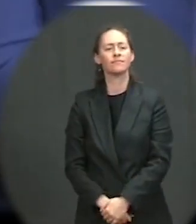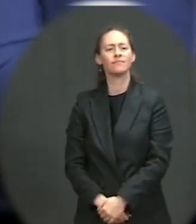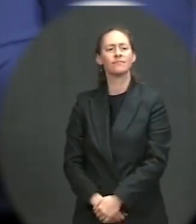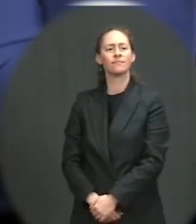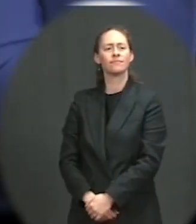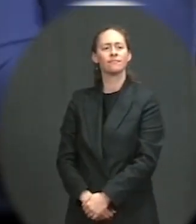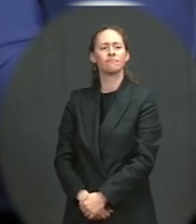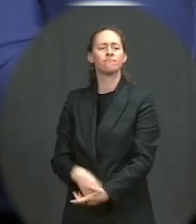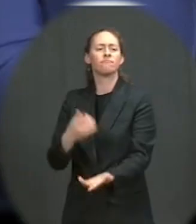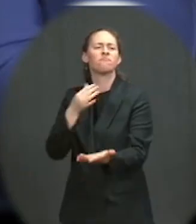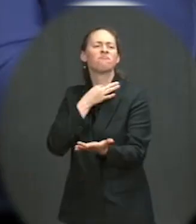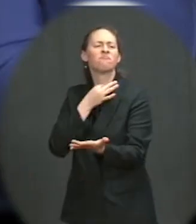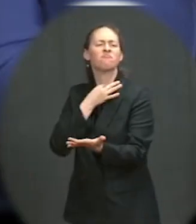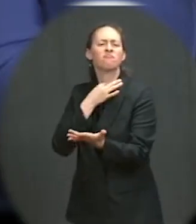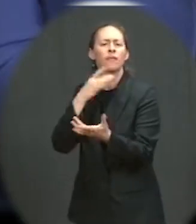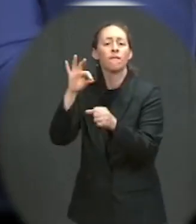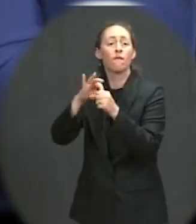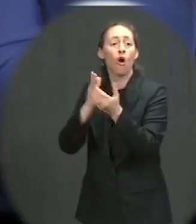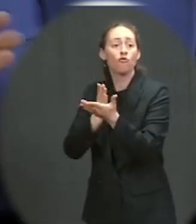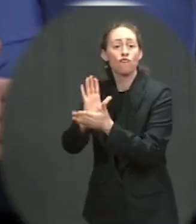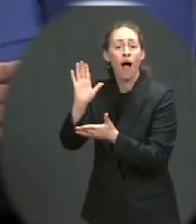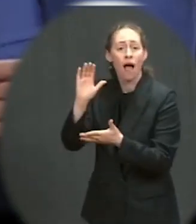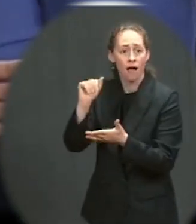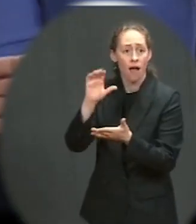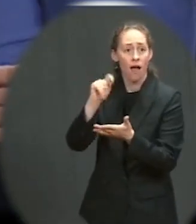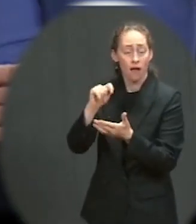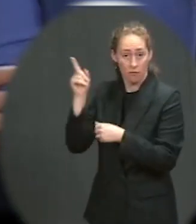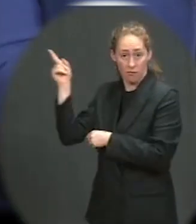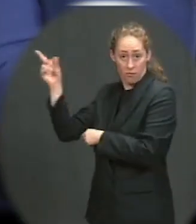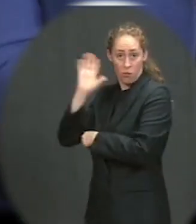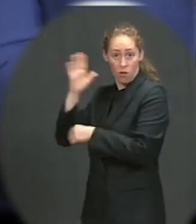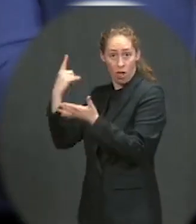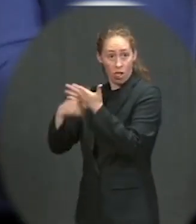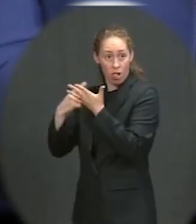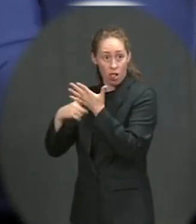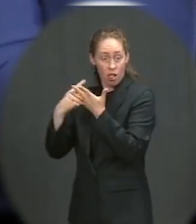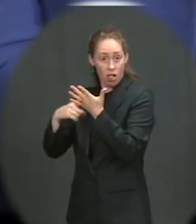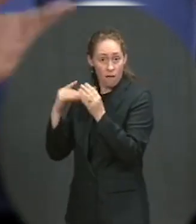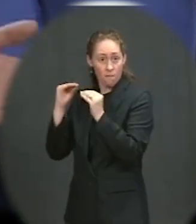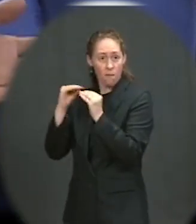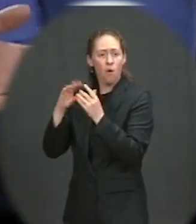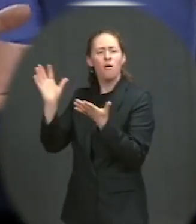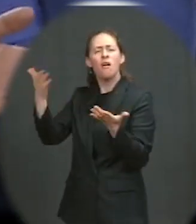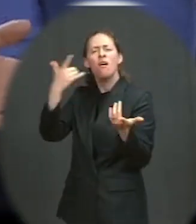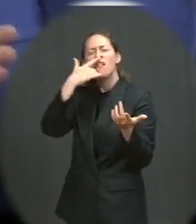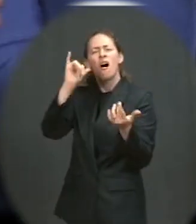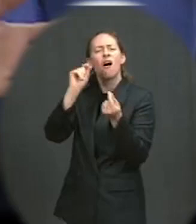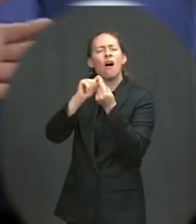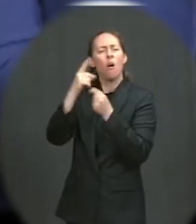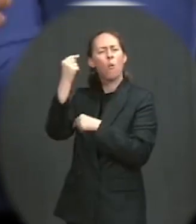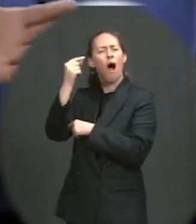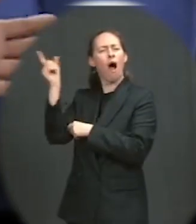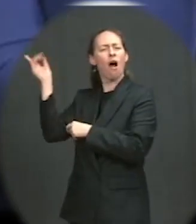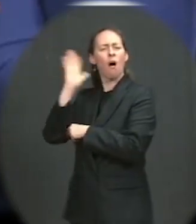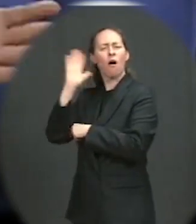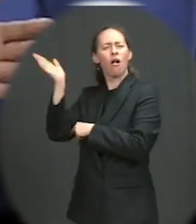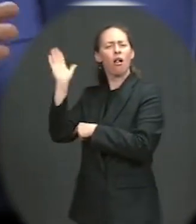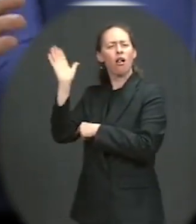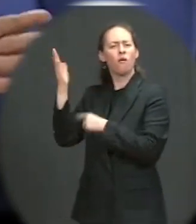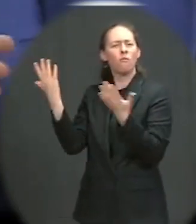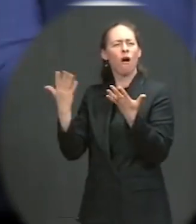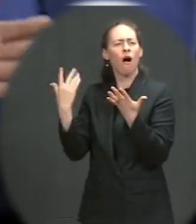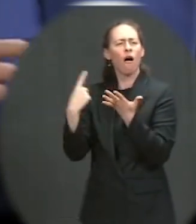he'll have more to say on this next week. Can you give us a sense of what we should expect from the president on voting rights? And you also have said that there are other avenues